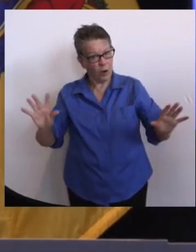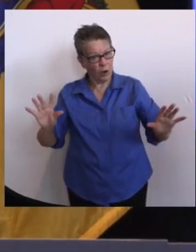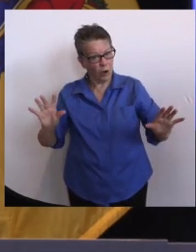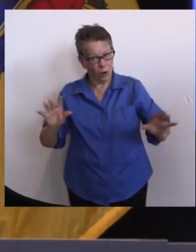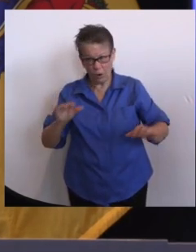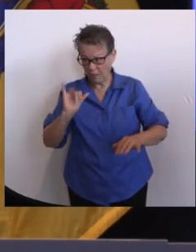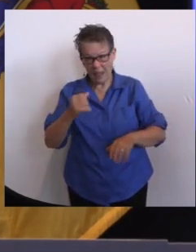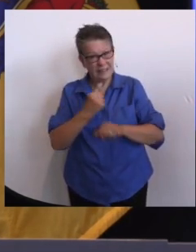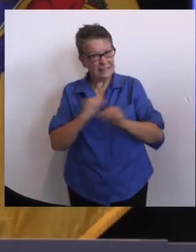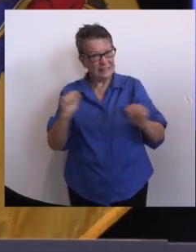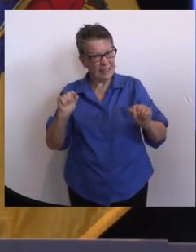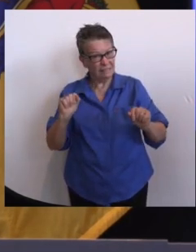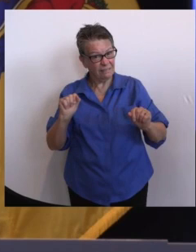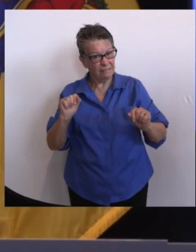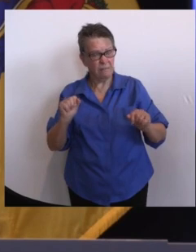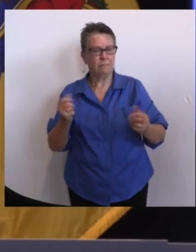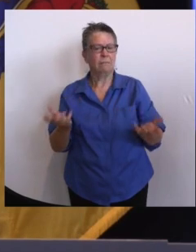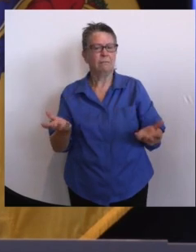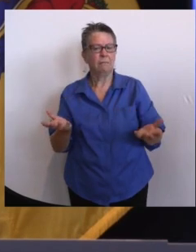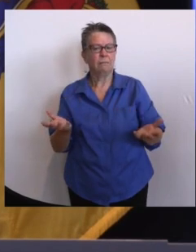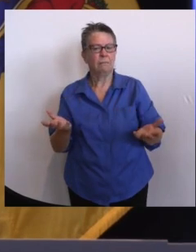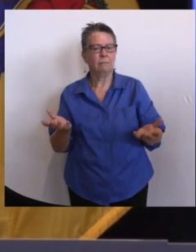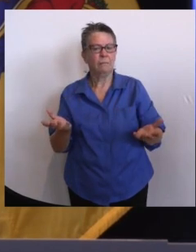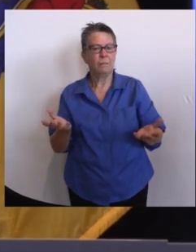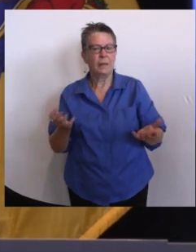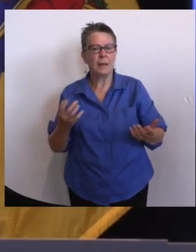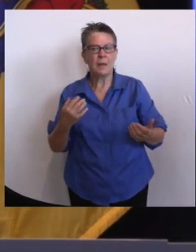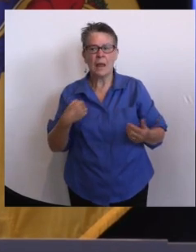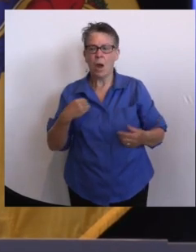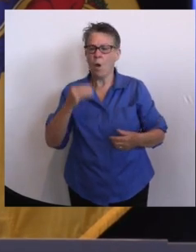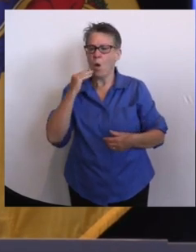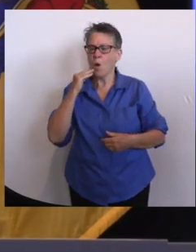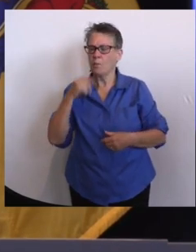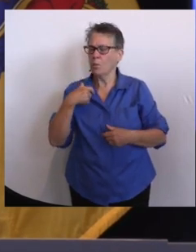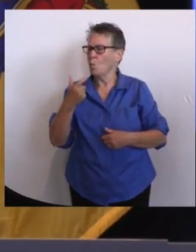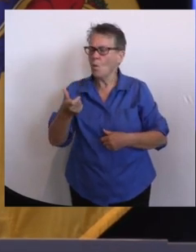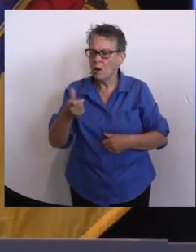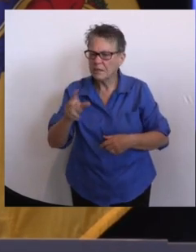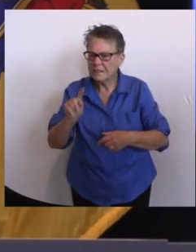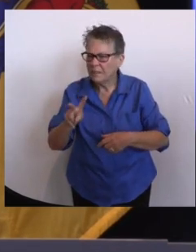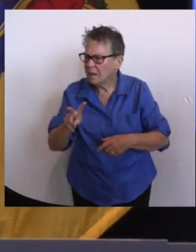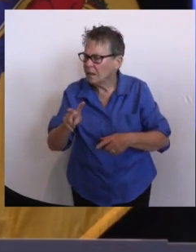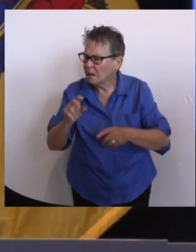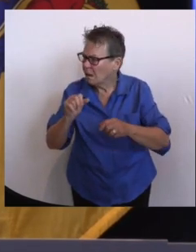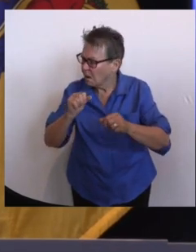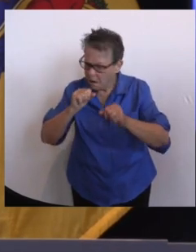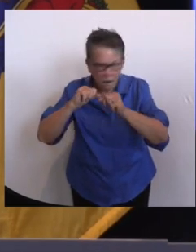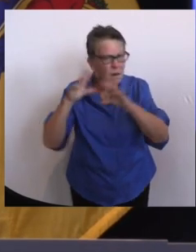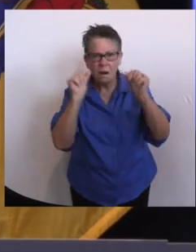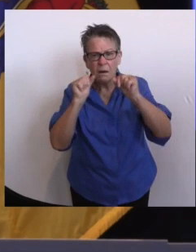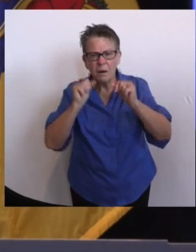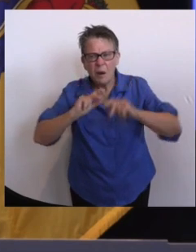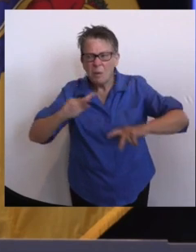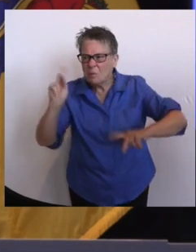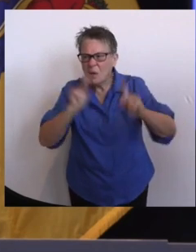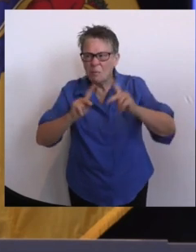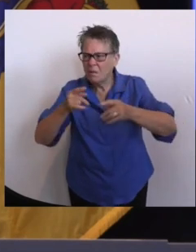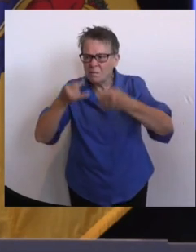was watching the game with were like, wait a minute, what's going on here? And it's – you see this not only in New Jersey, but all over the country.